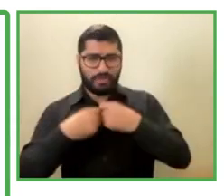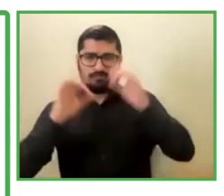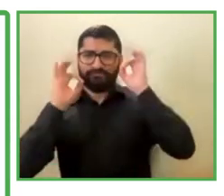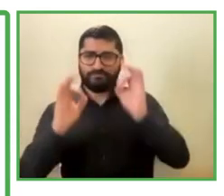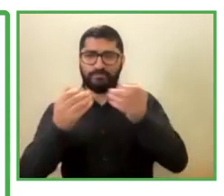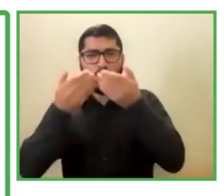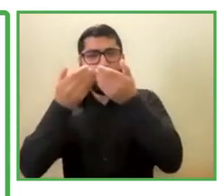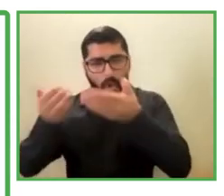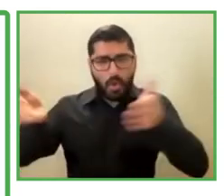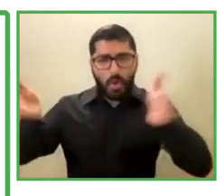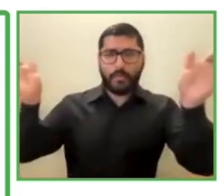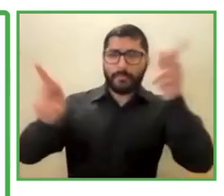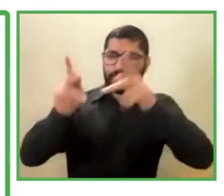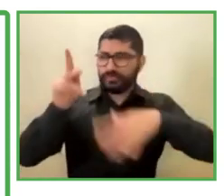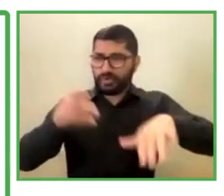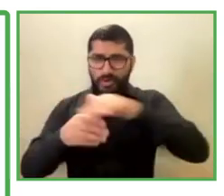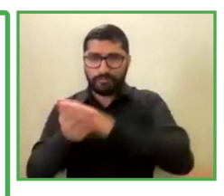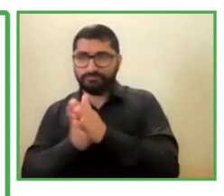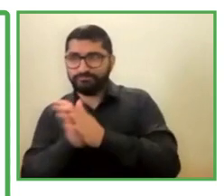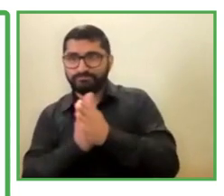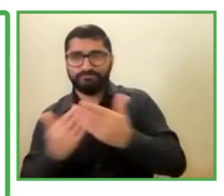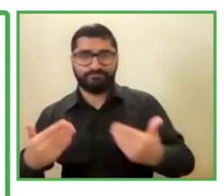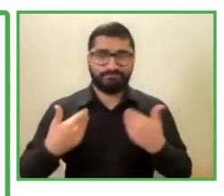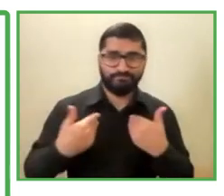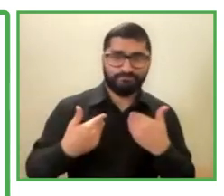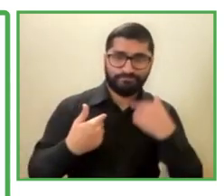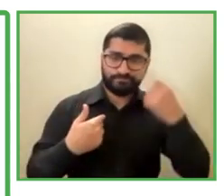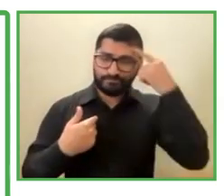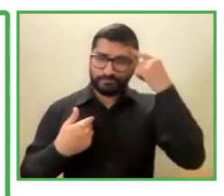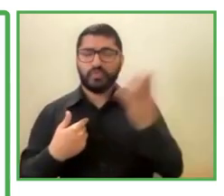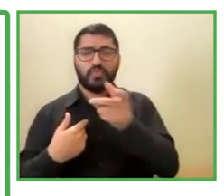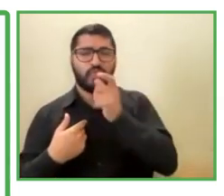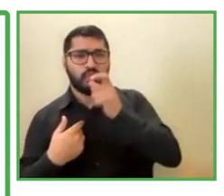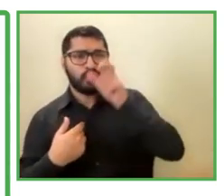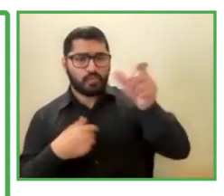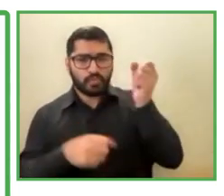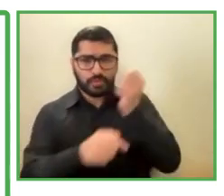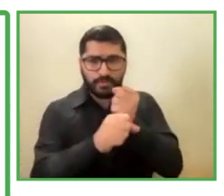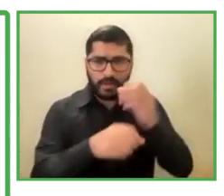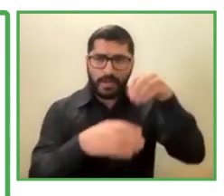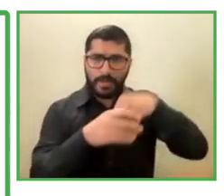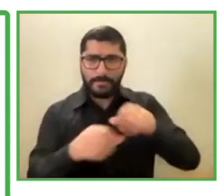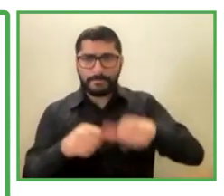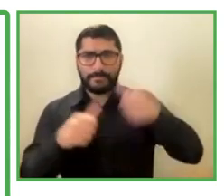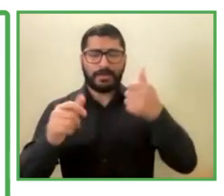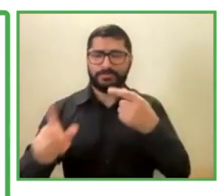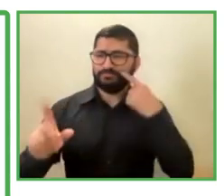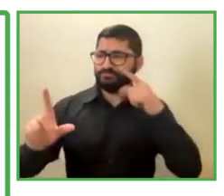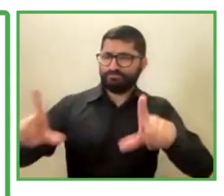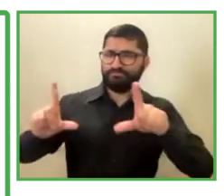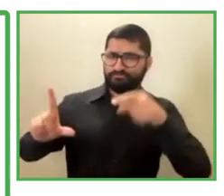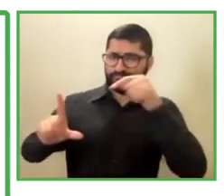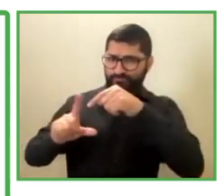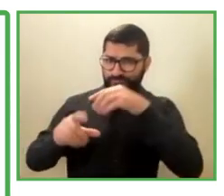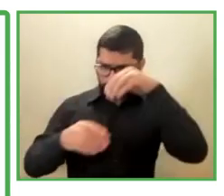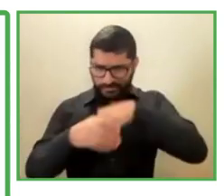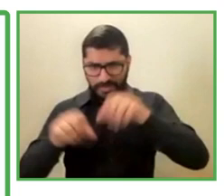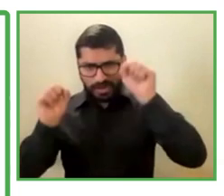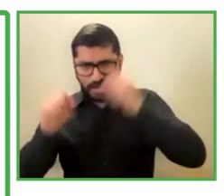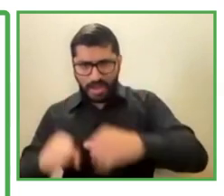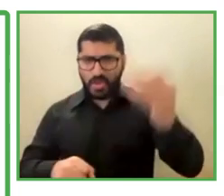their expectations to have better trained collaborators and also to discover talent.